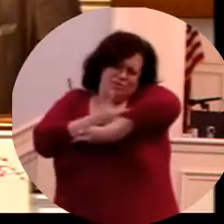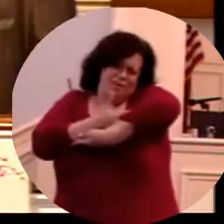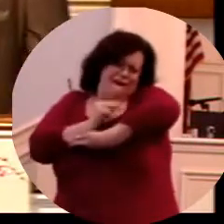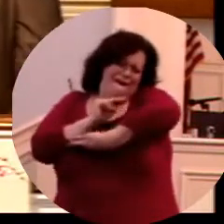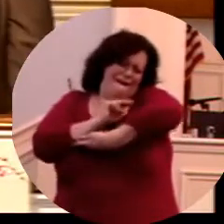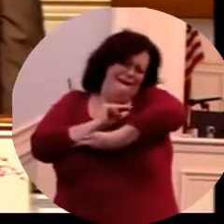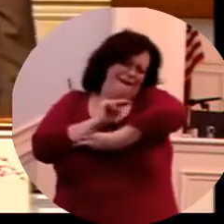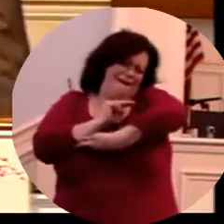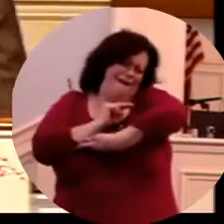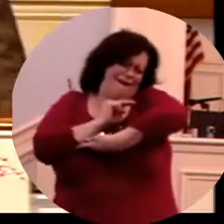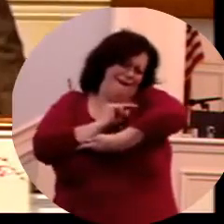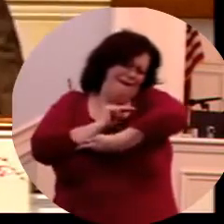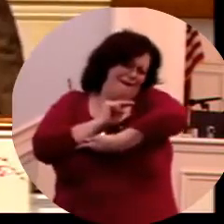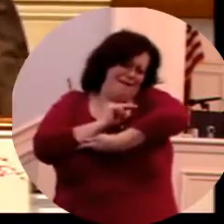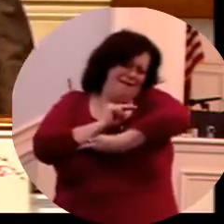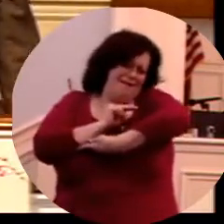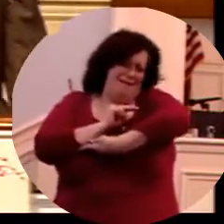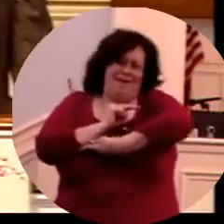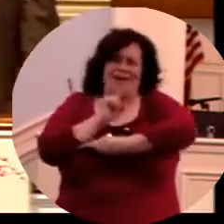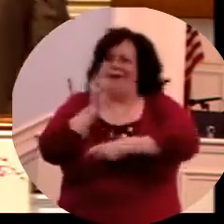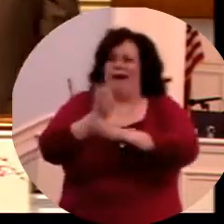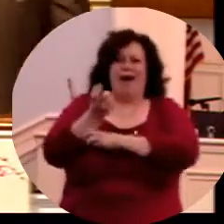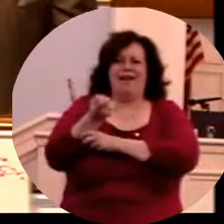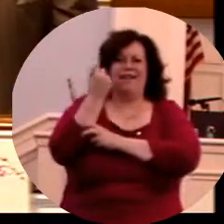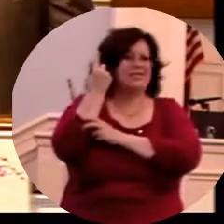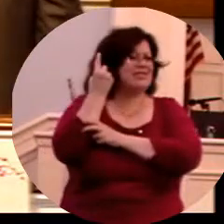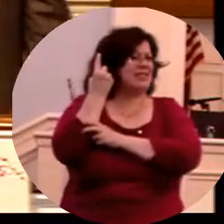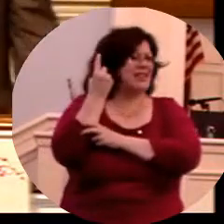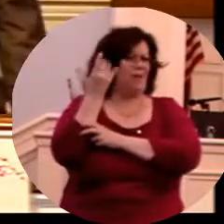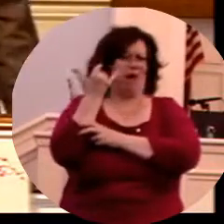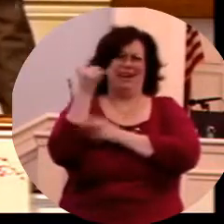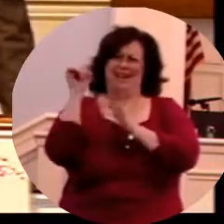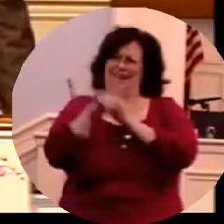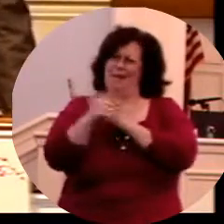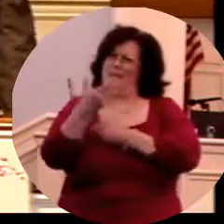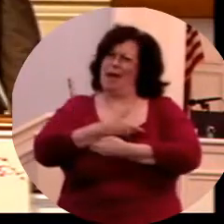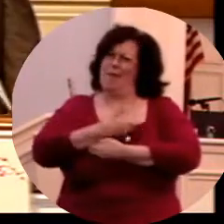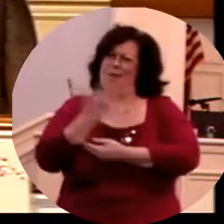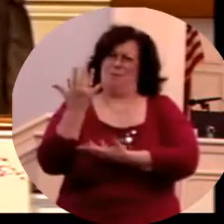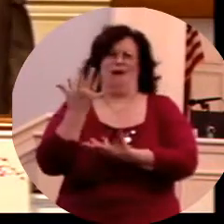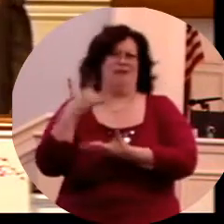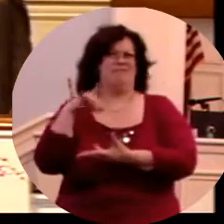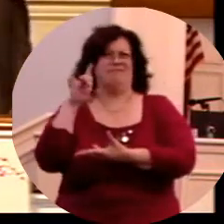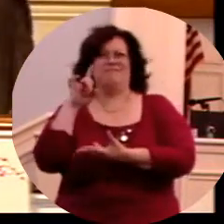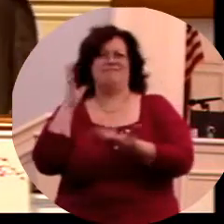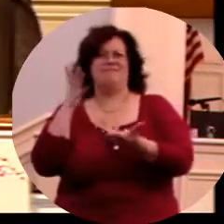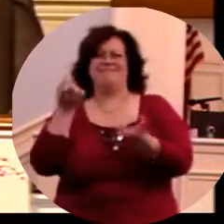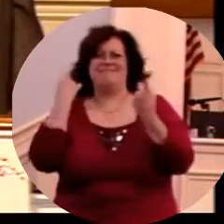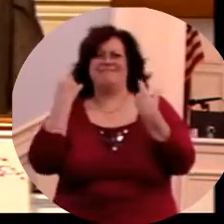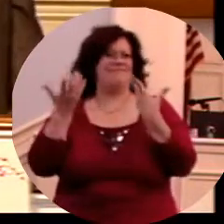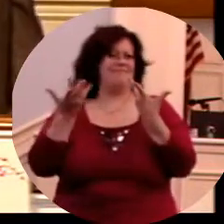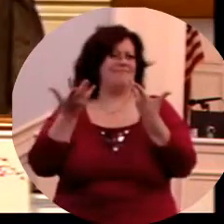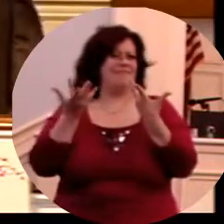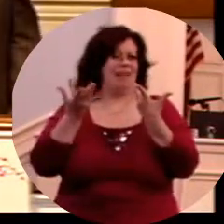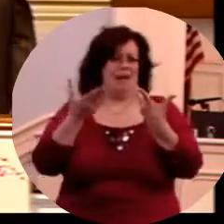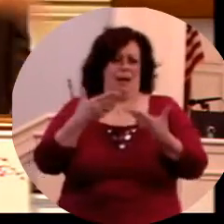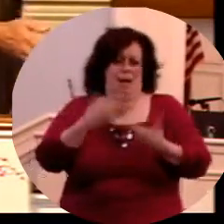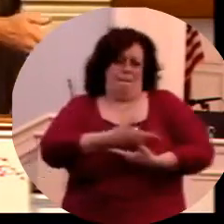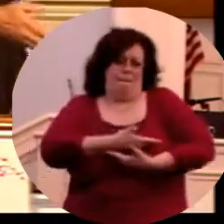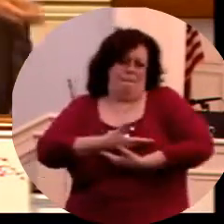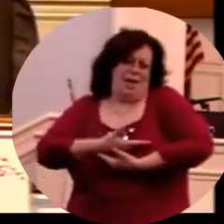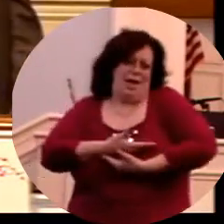look at that little child, I can't get in my mind how anybody would want to destroy and would want to